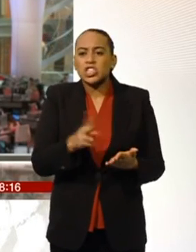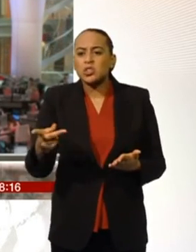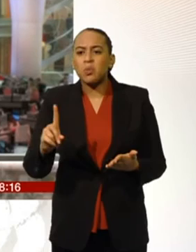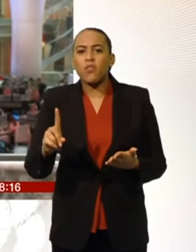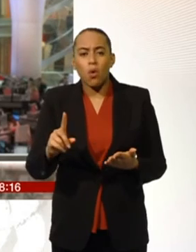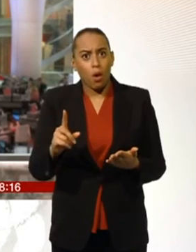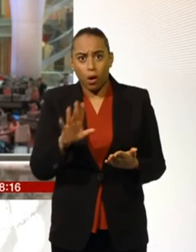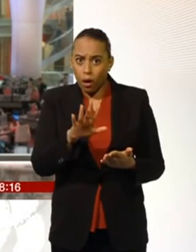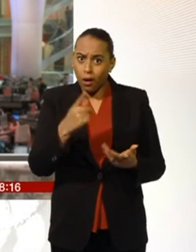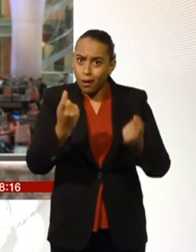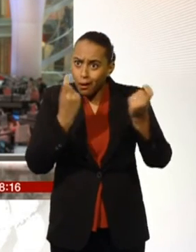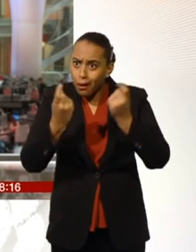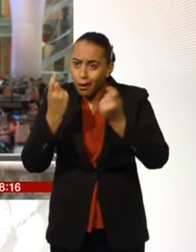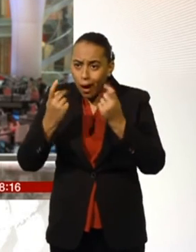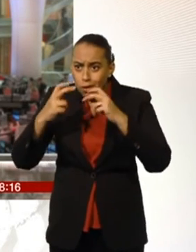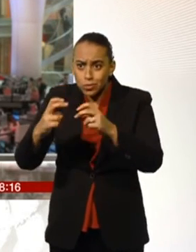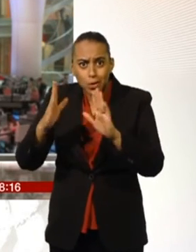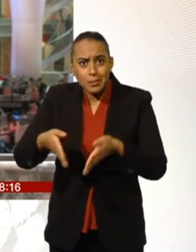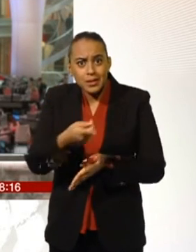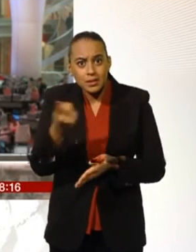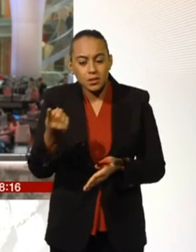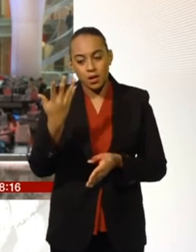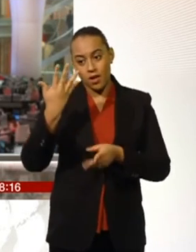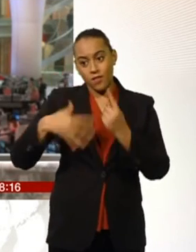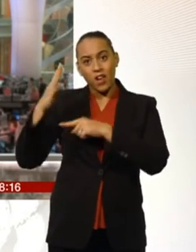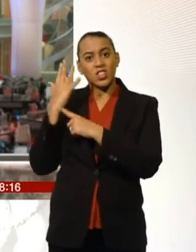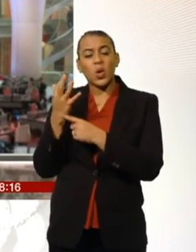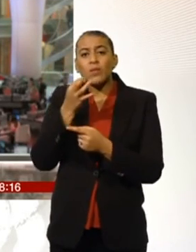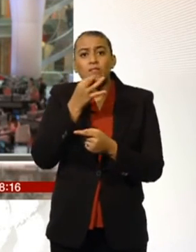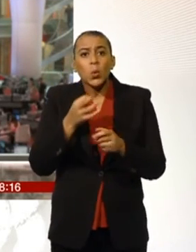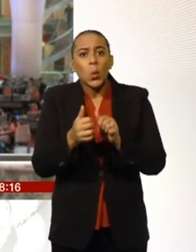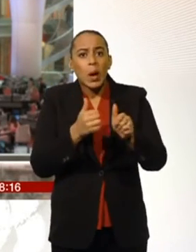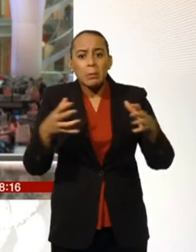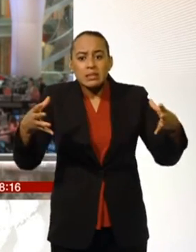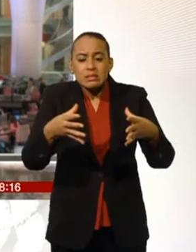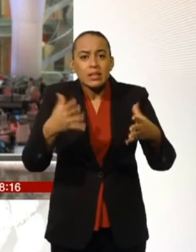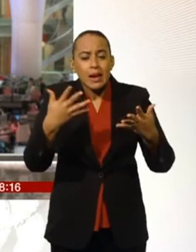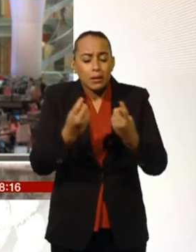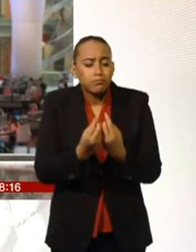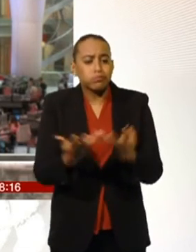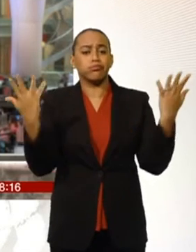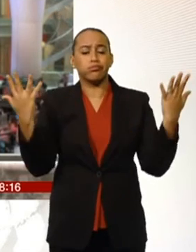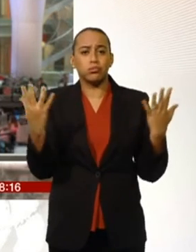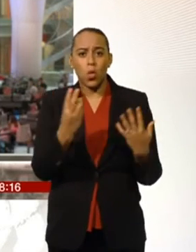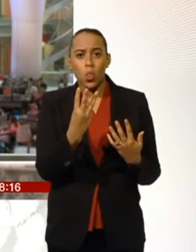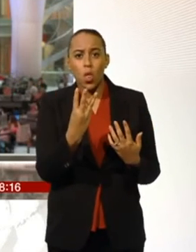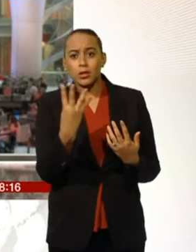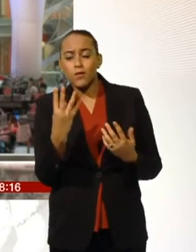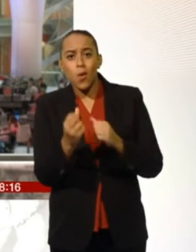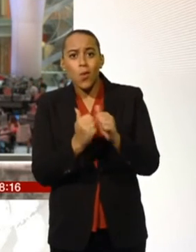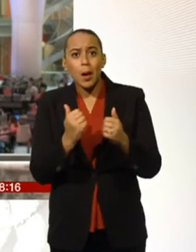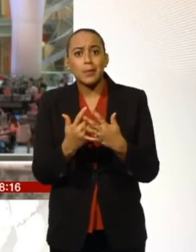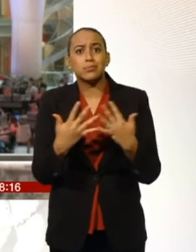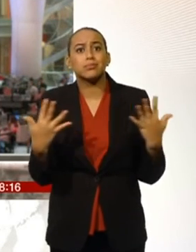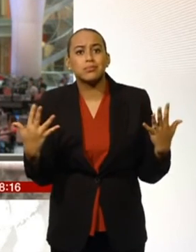fantastic deals out there. know five years ago we were only looking at a handful of companies operating in this market we're now looking at 40, 34 companies